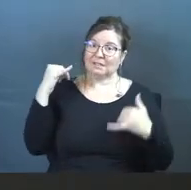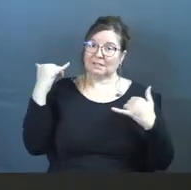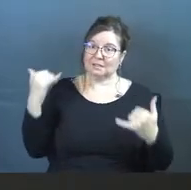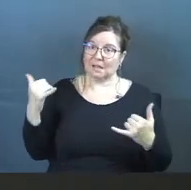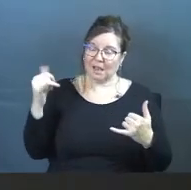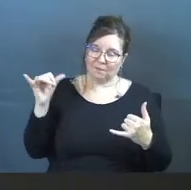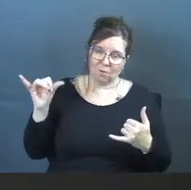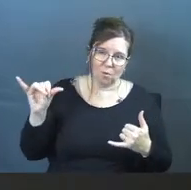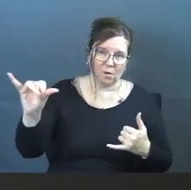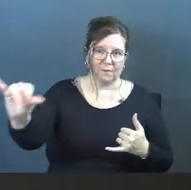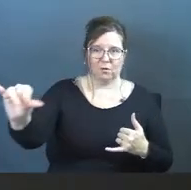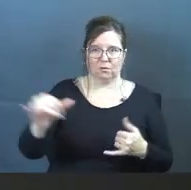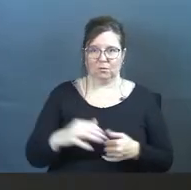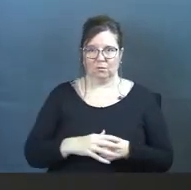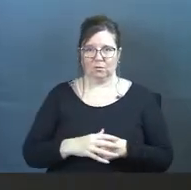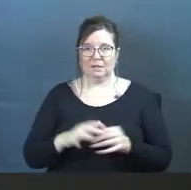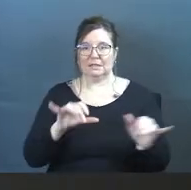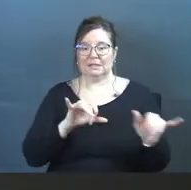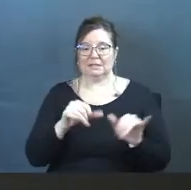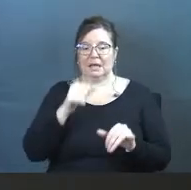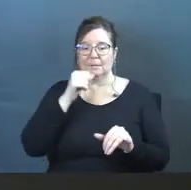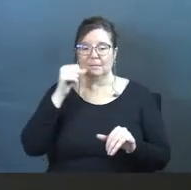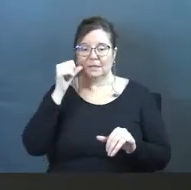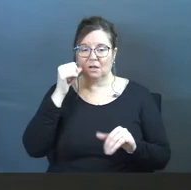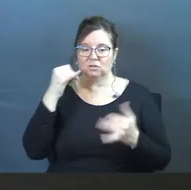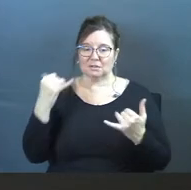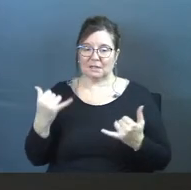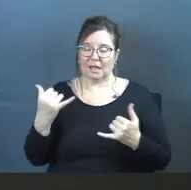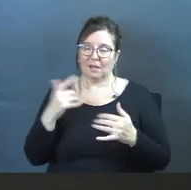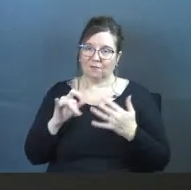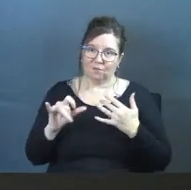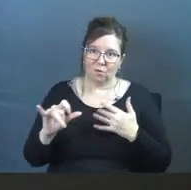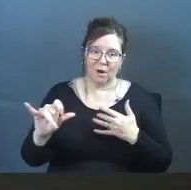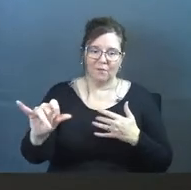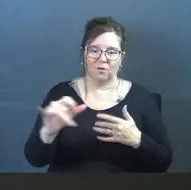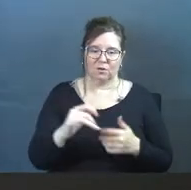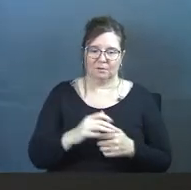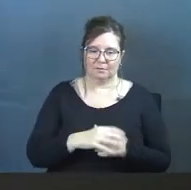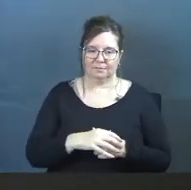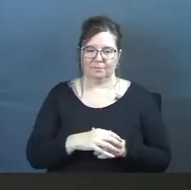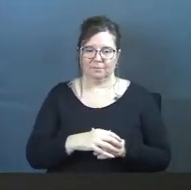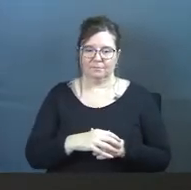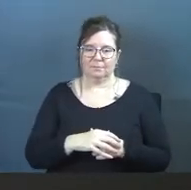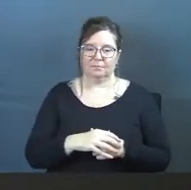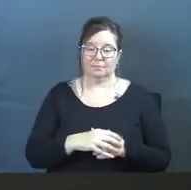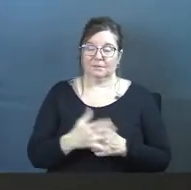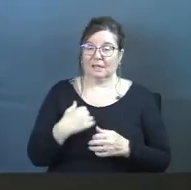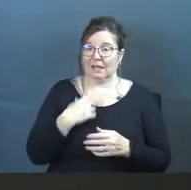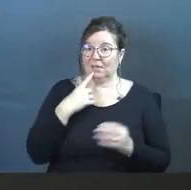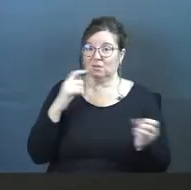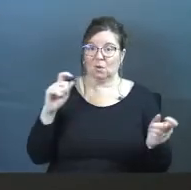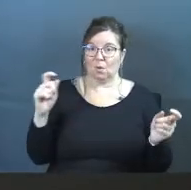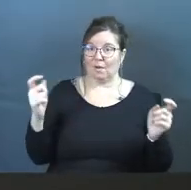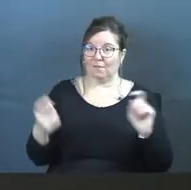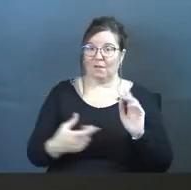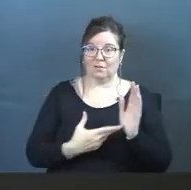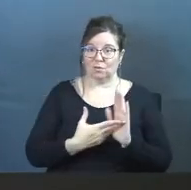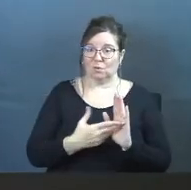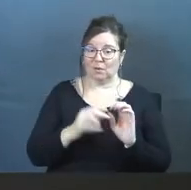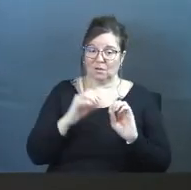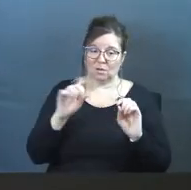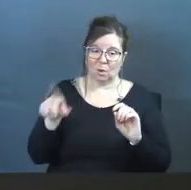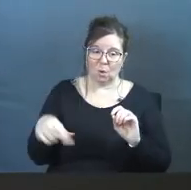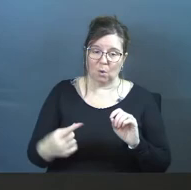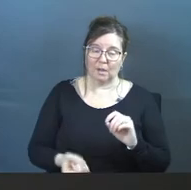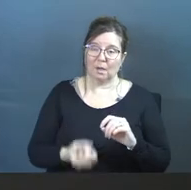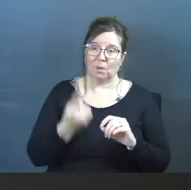Forever. Forever. The same yesterday, today, and forever. Can I tell you, there is no evolving truth. There